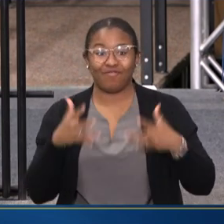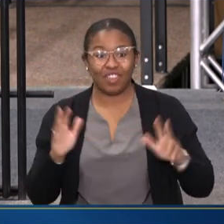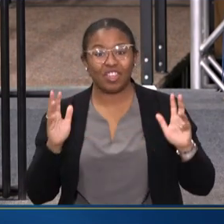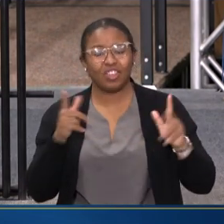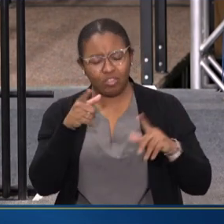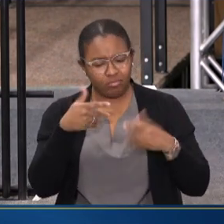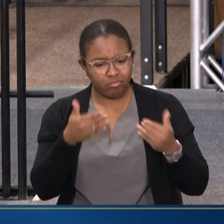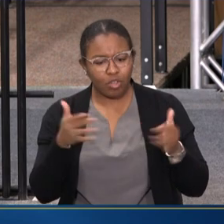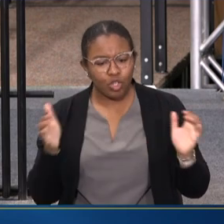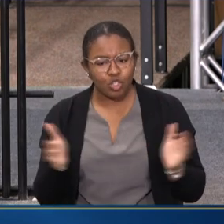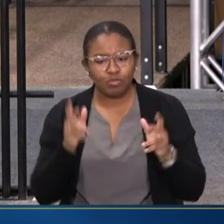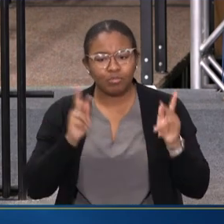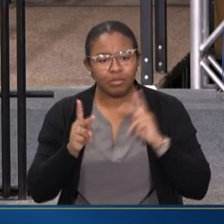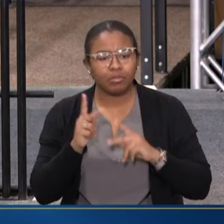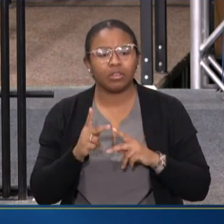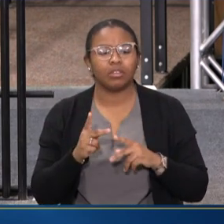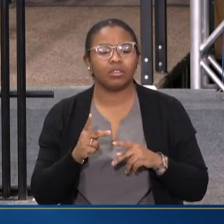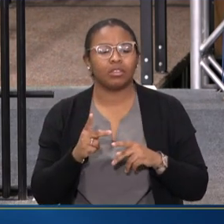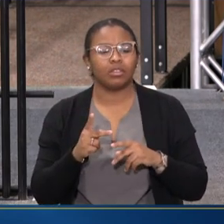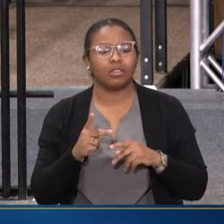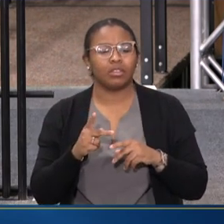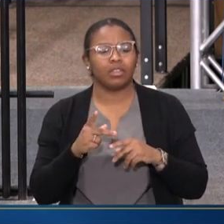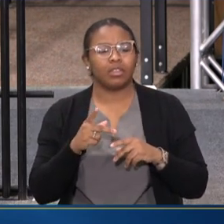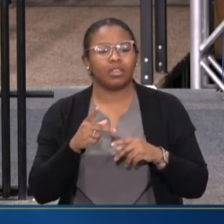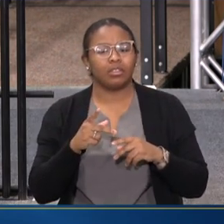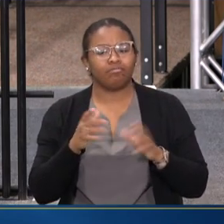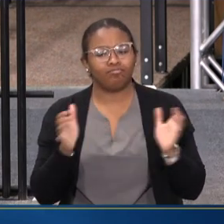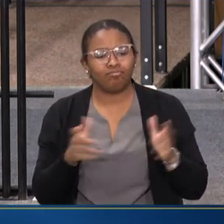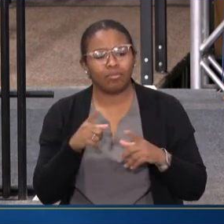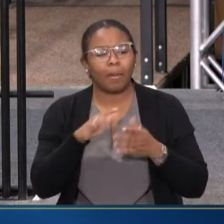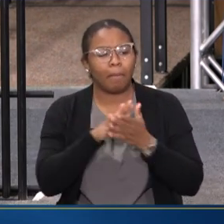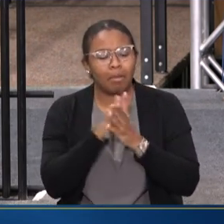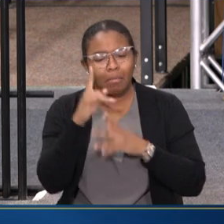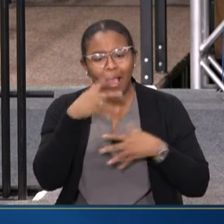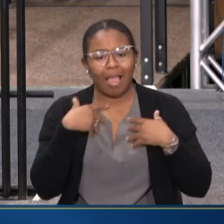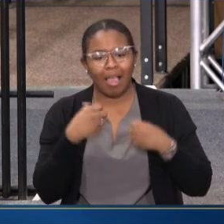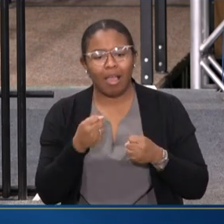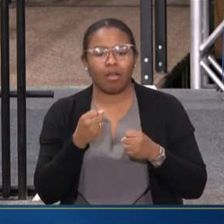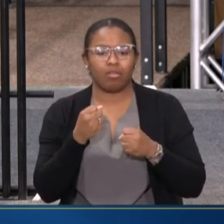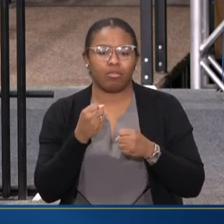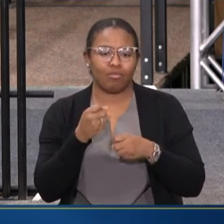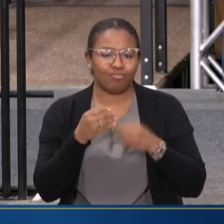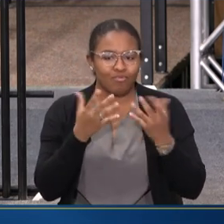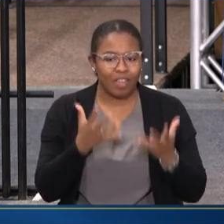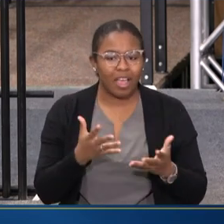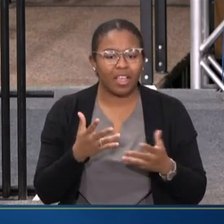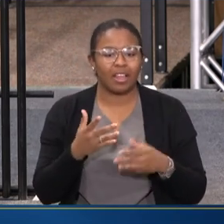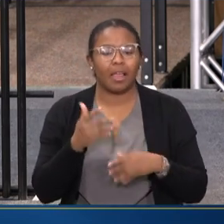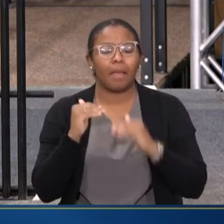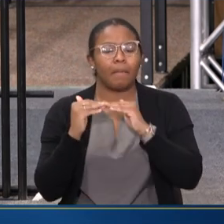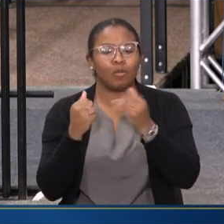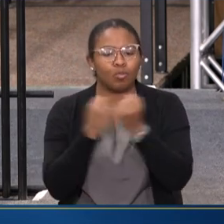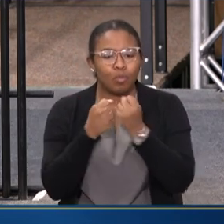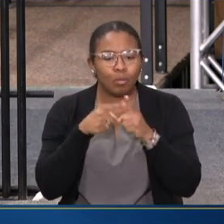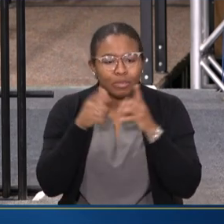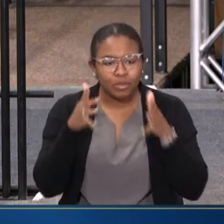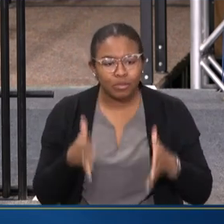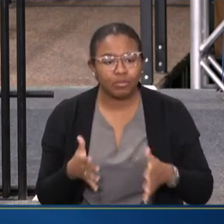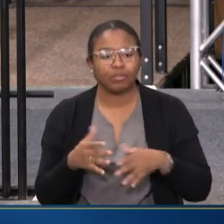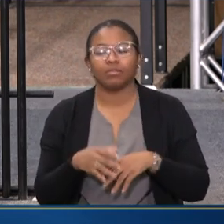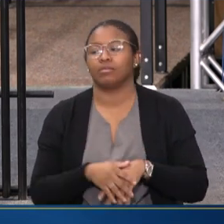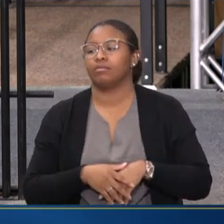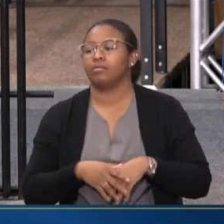TO BECOME MENTAL HEALTH AND SUBSTANCE USE PROVIDERS, PEOPLE WITH LIVED EXPERIENCE, TO BECOME PEER SUPPORT SPECIALISTS, TO